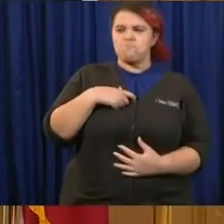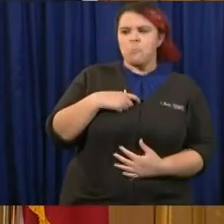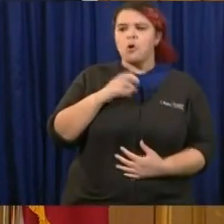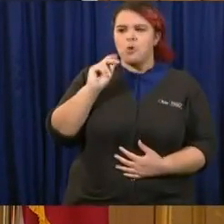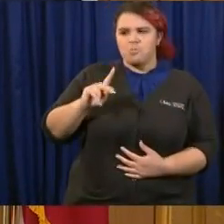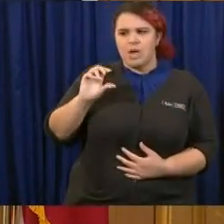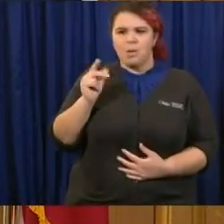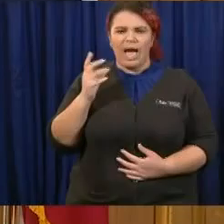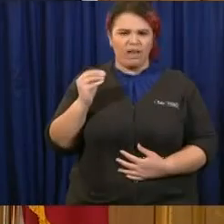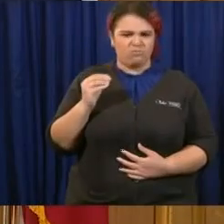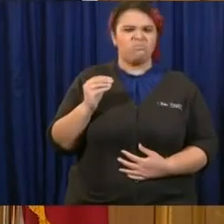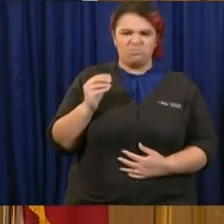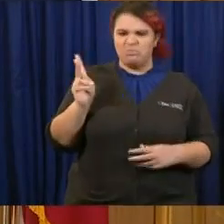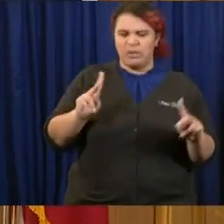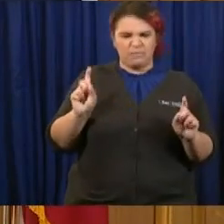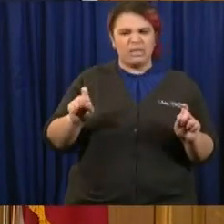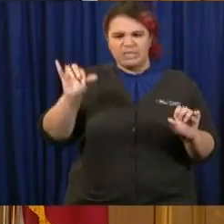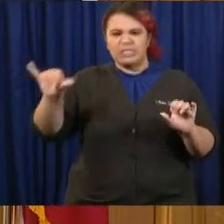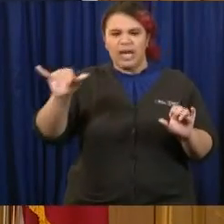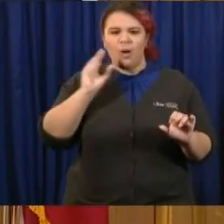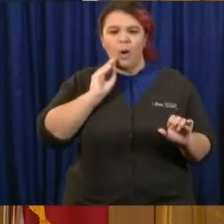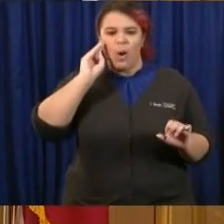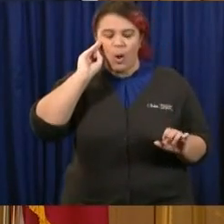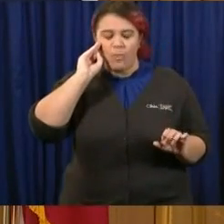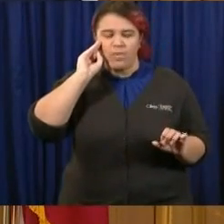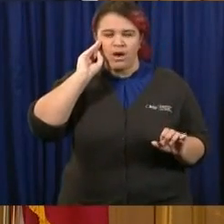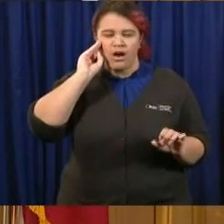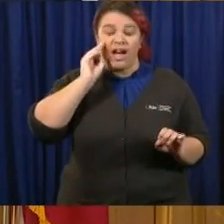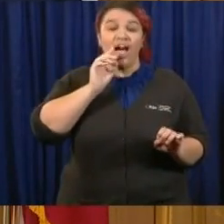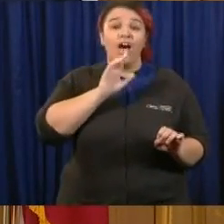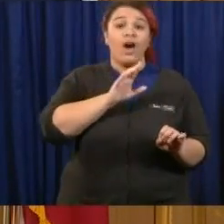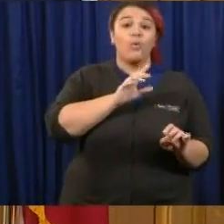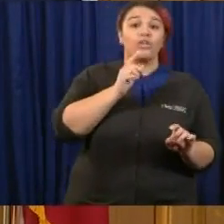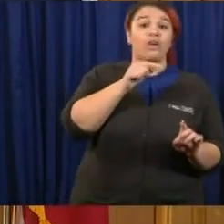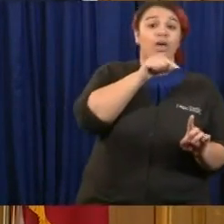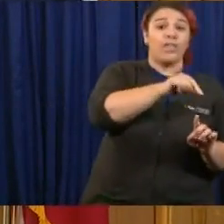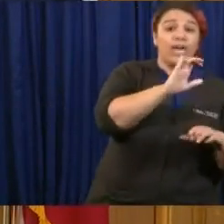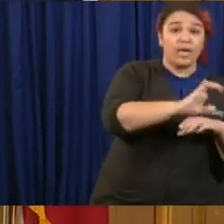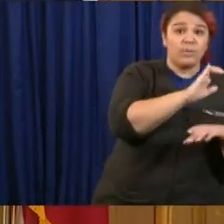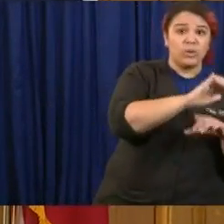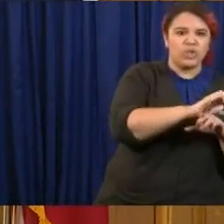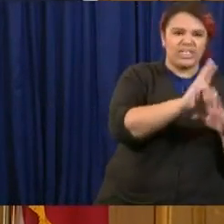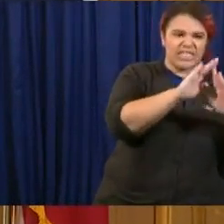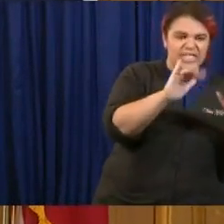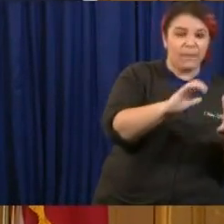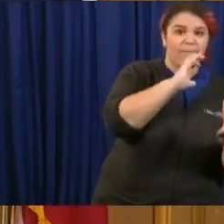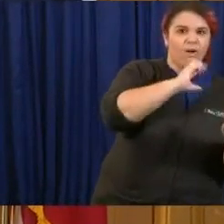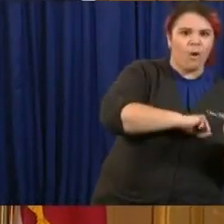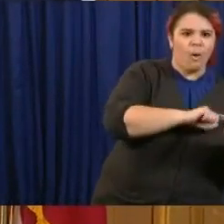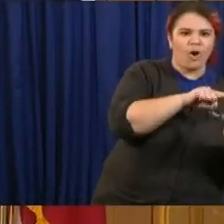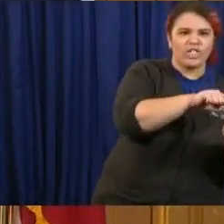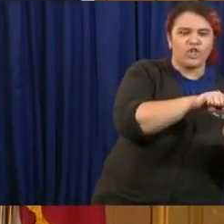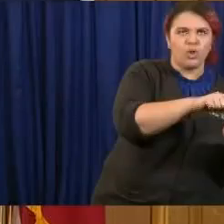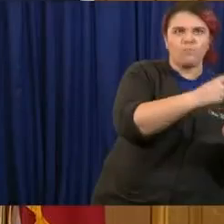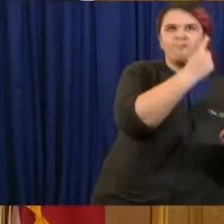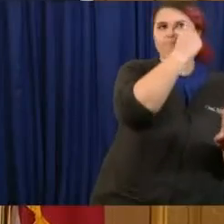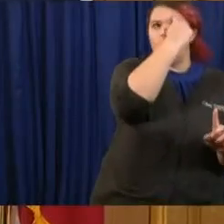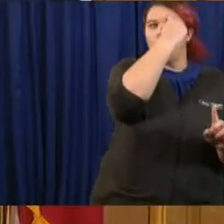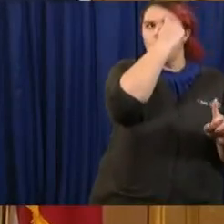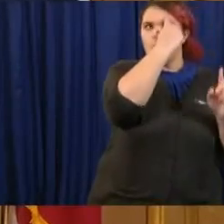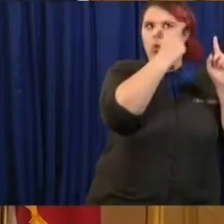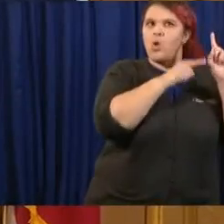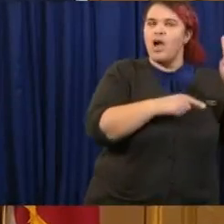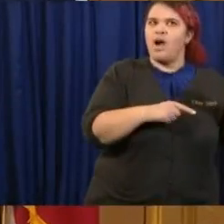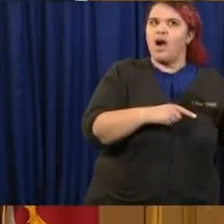compensation system is antiquated. Did that play a role in the conversations at all? Did you ever have to consider that before shutting